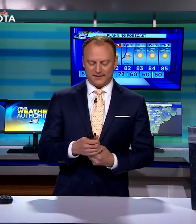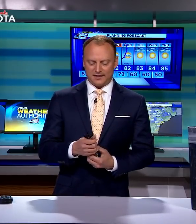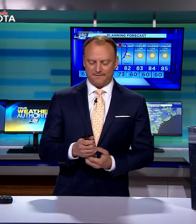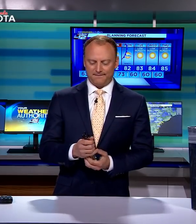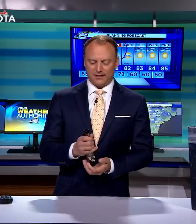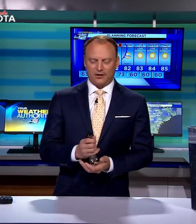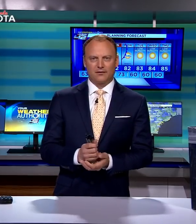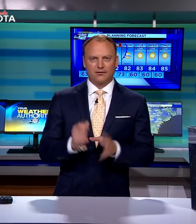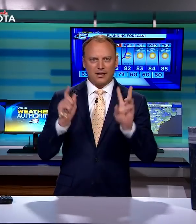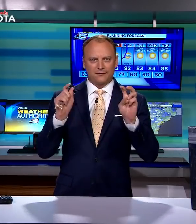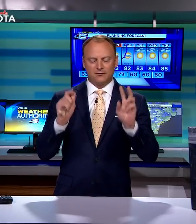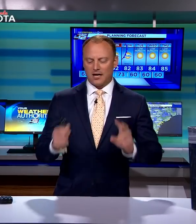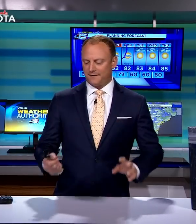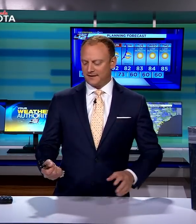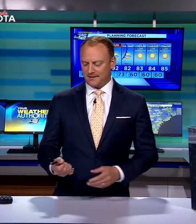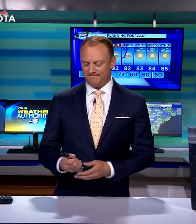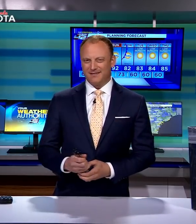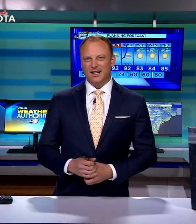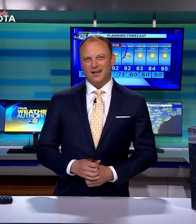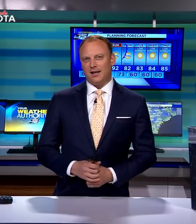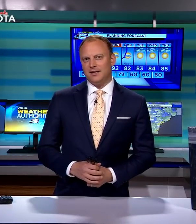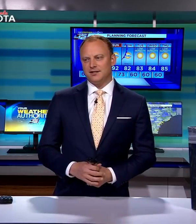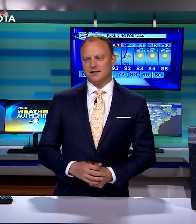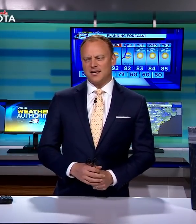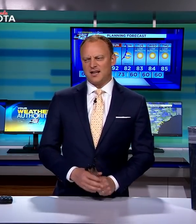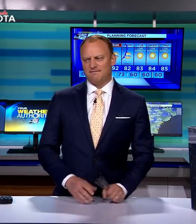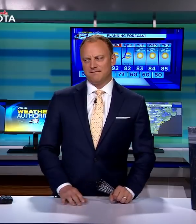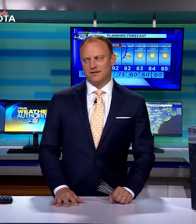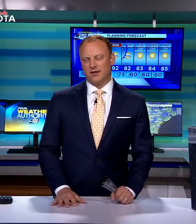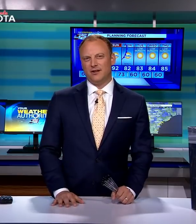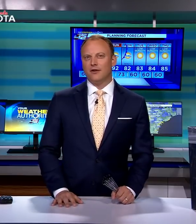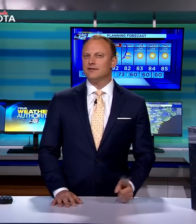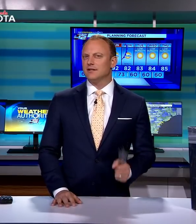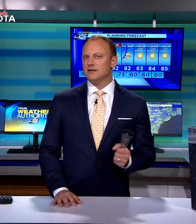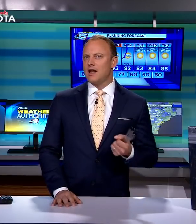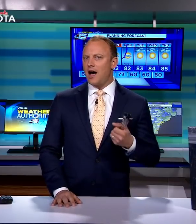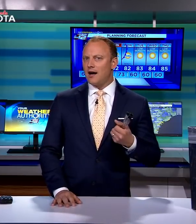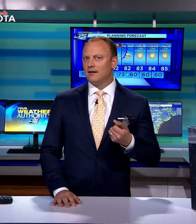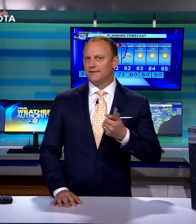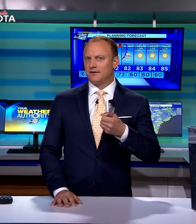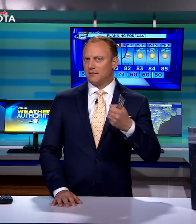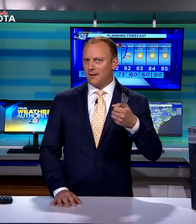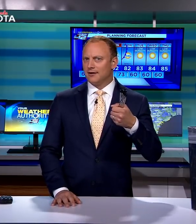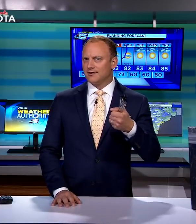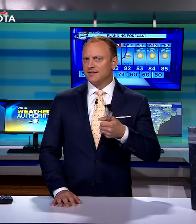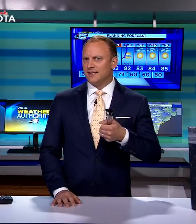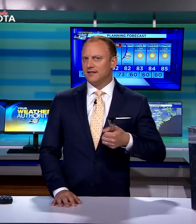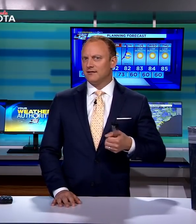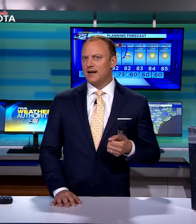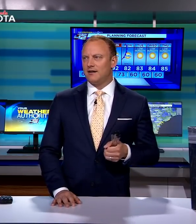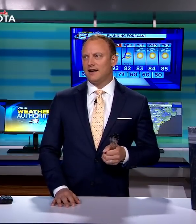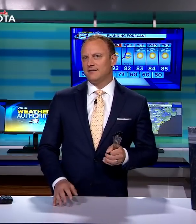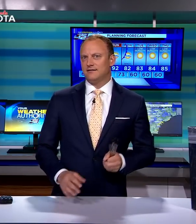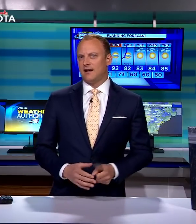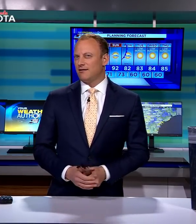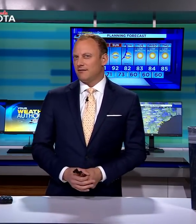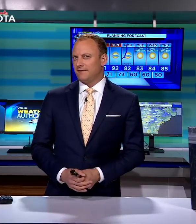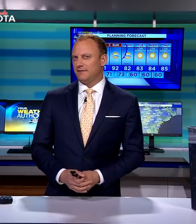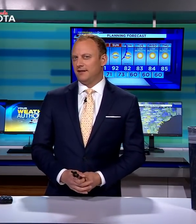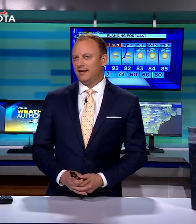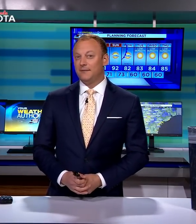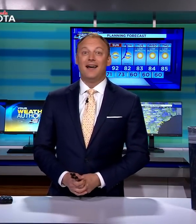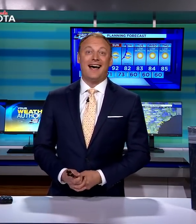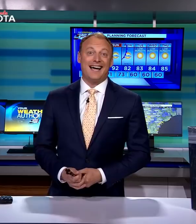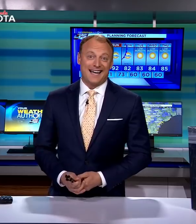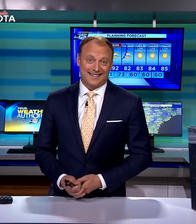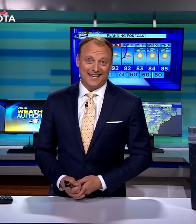days, and she's, you know, our craft room office. Honey, just so you know, there's a lot of thermometers sitting around. I don't